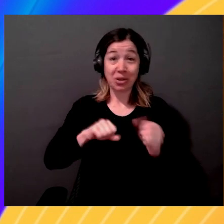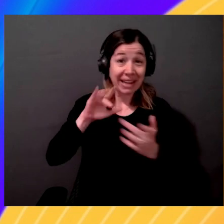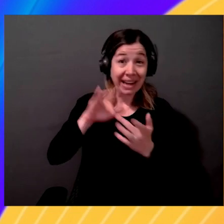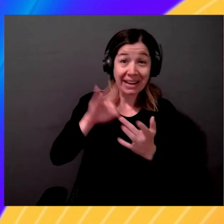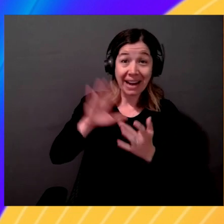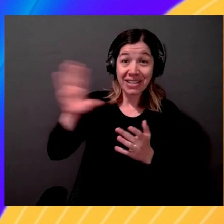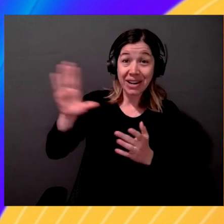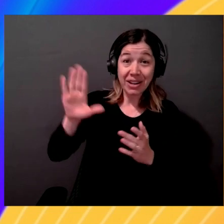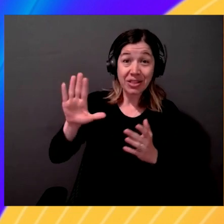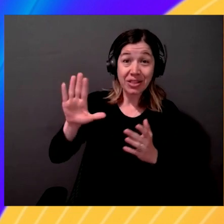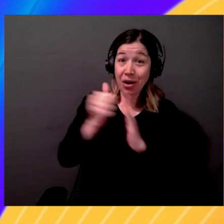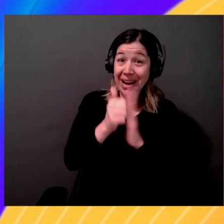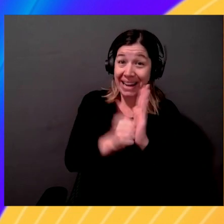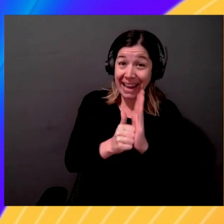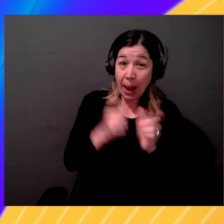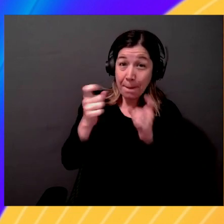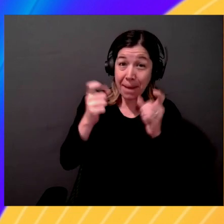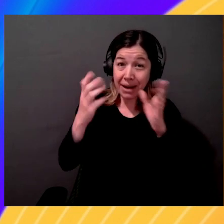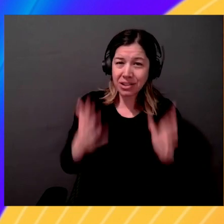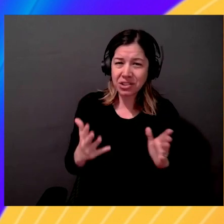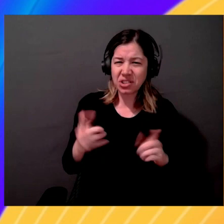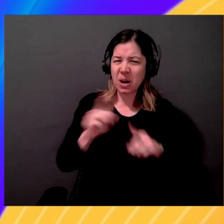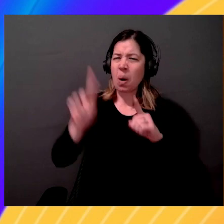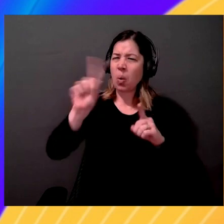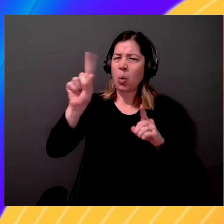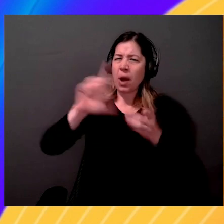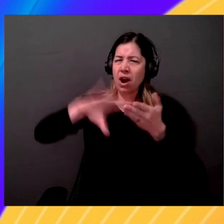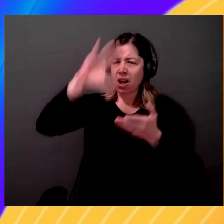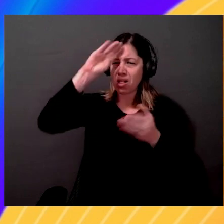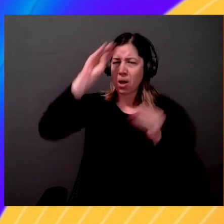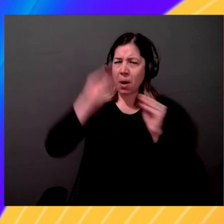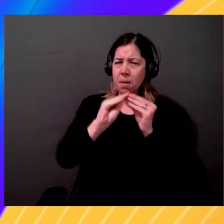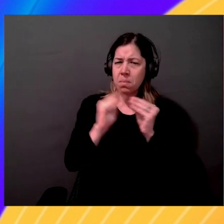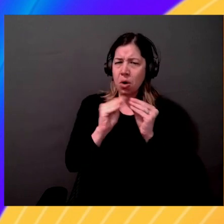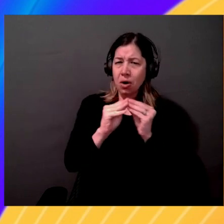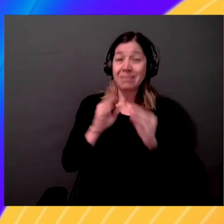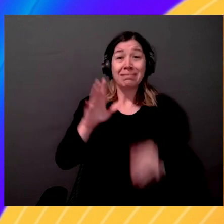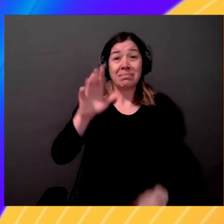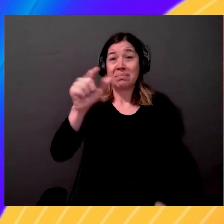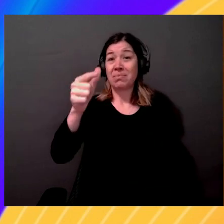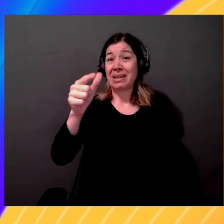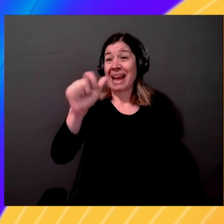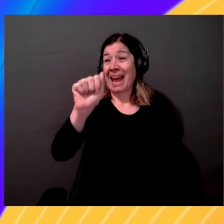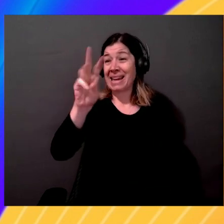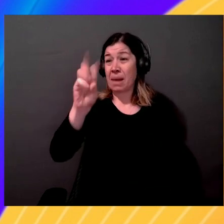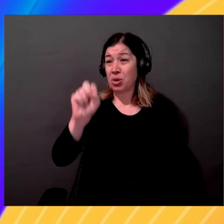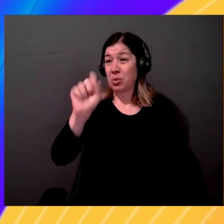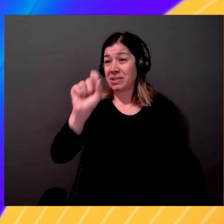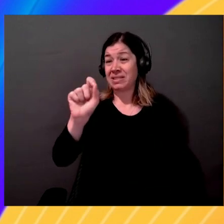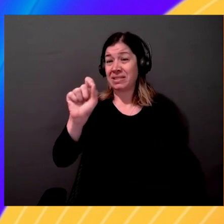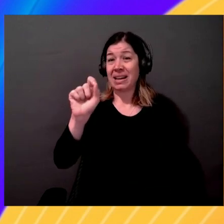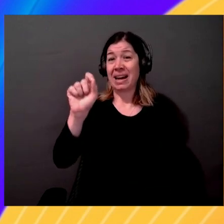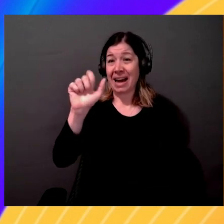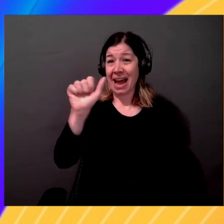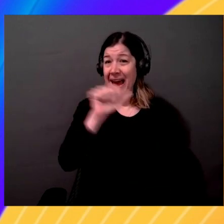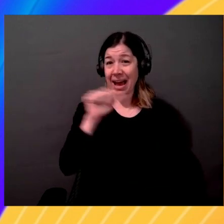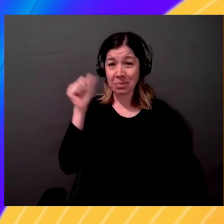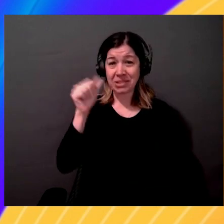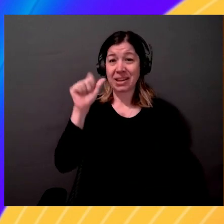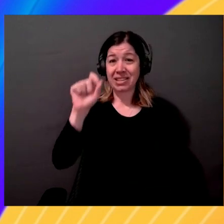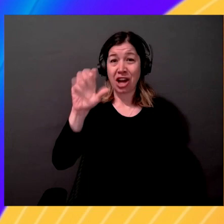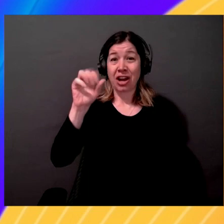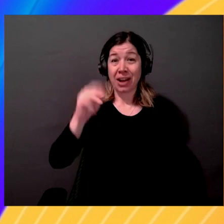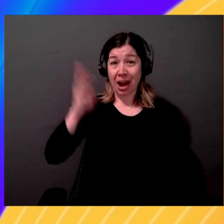where do they go to find out more about it? It's, if you just Google aws.amazon.com slash generative AI, there's all kinds of information available